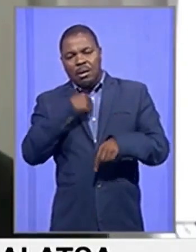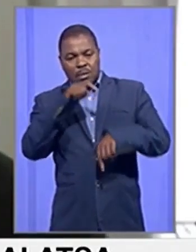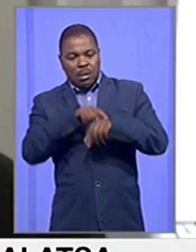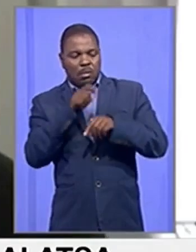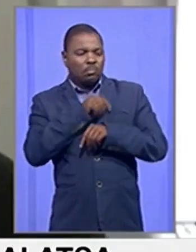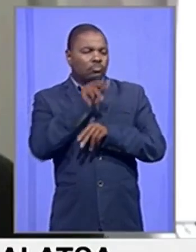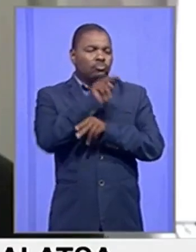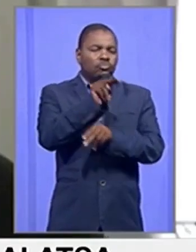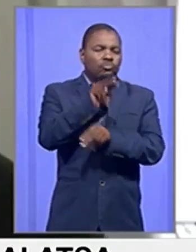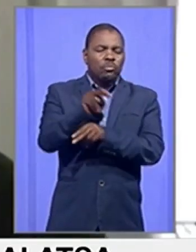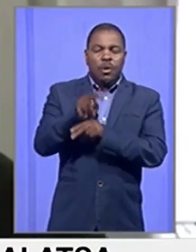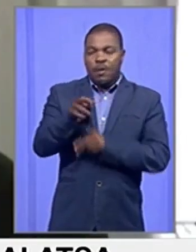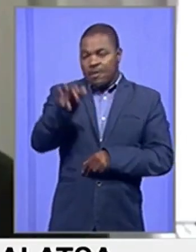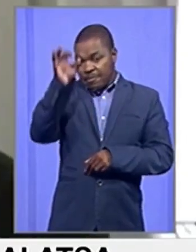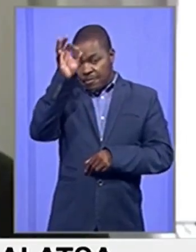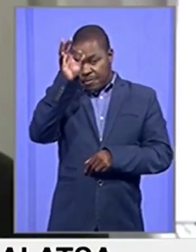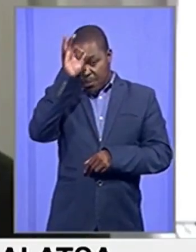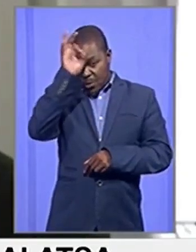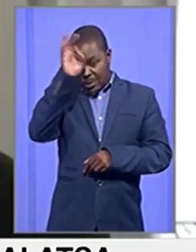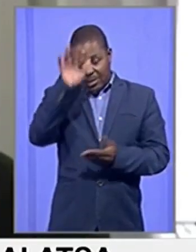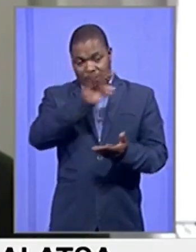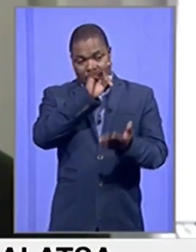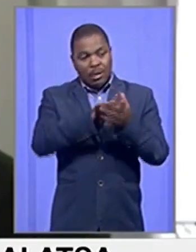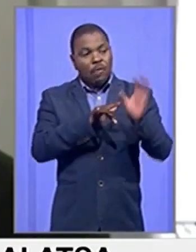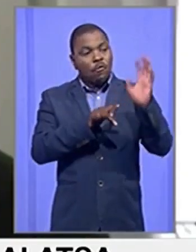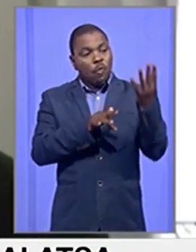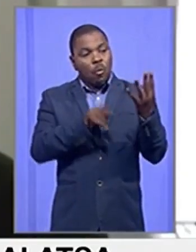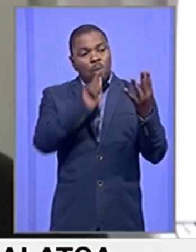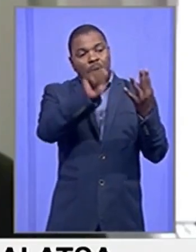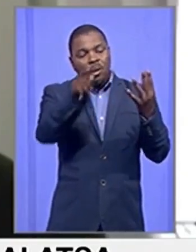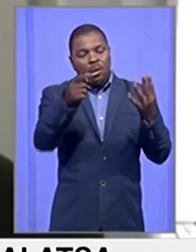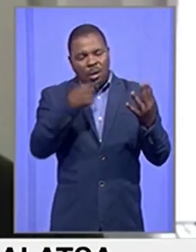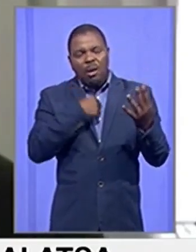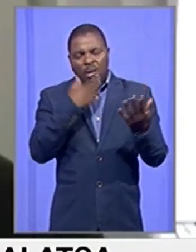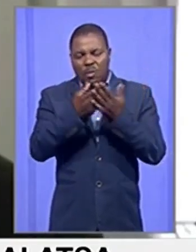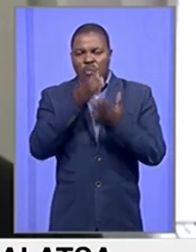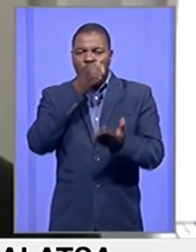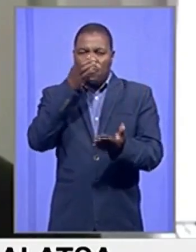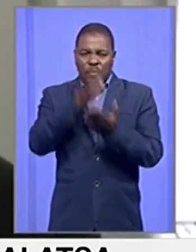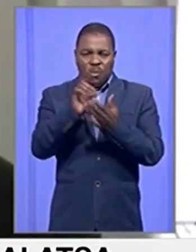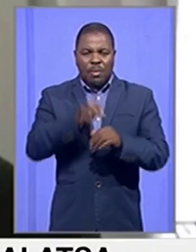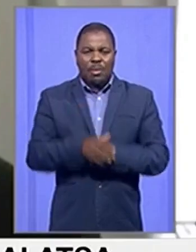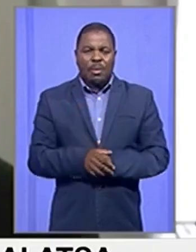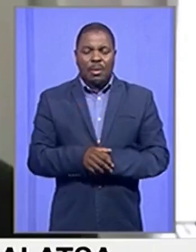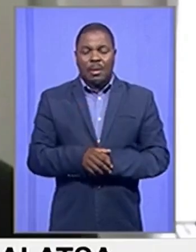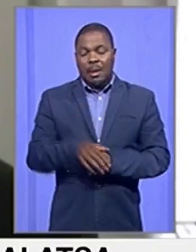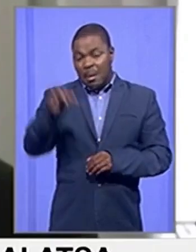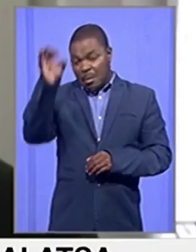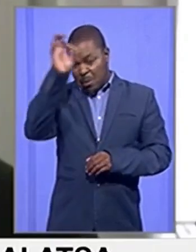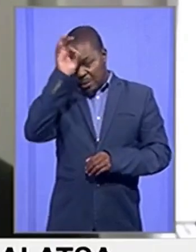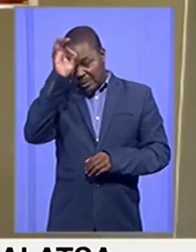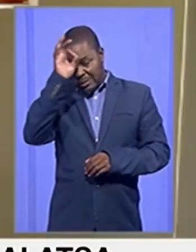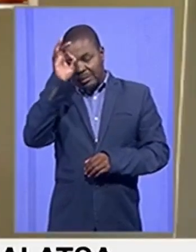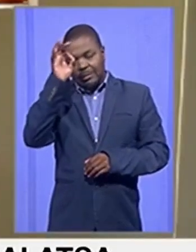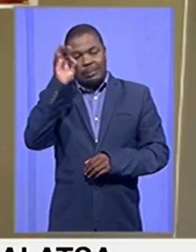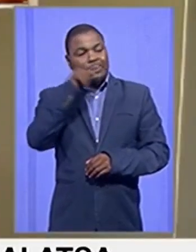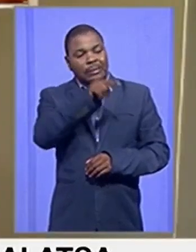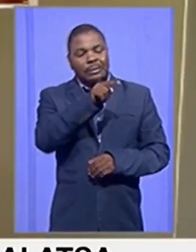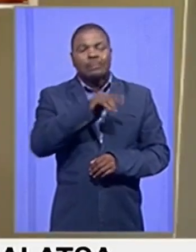to four police stations within my constituency base, I can confirm there are serious personal shortages.